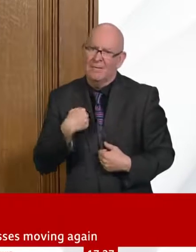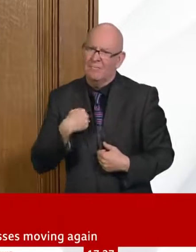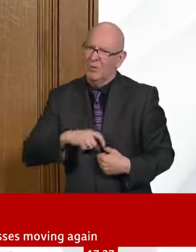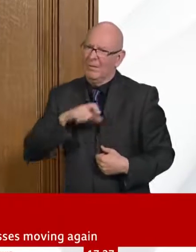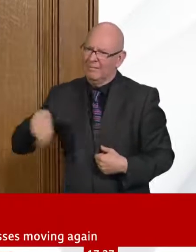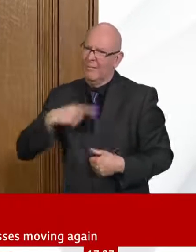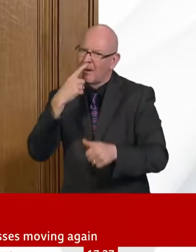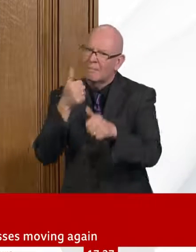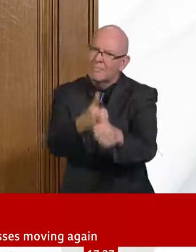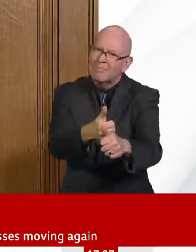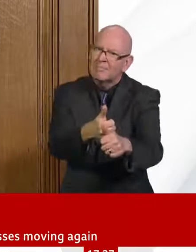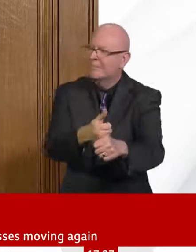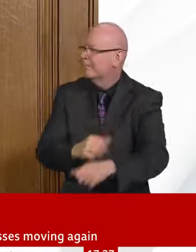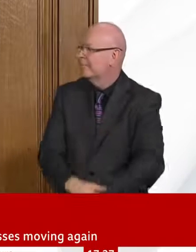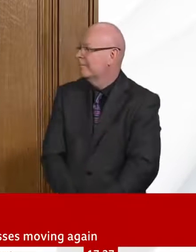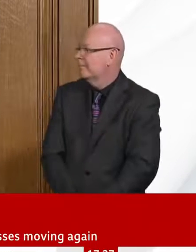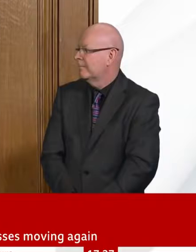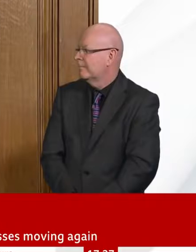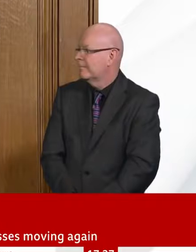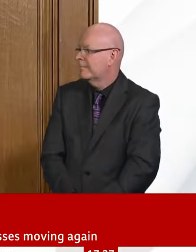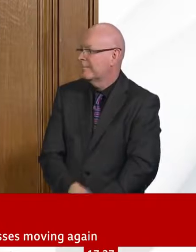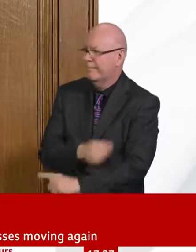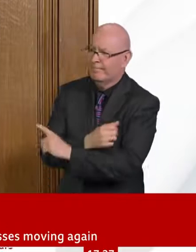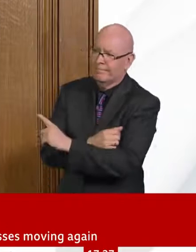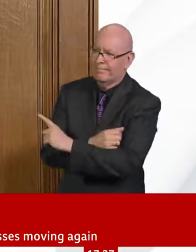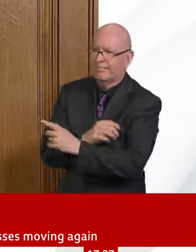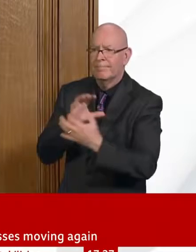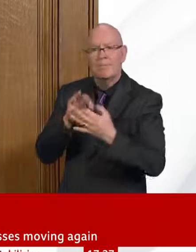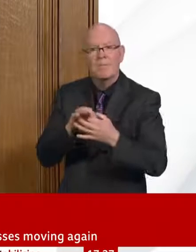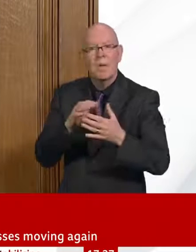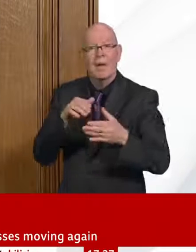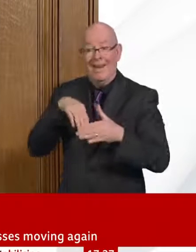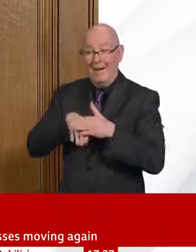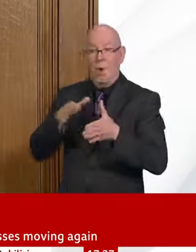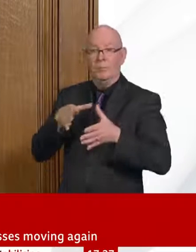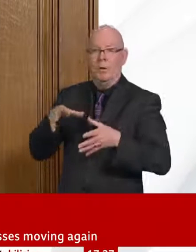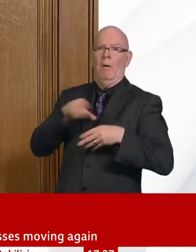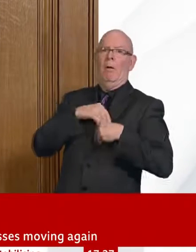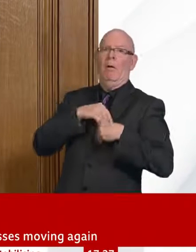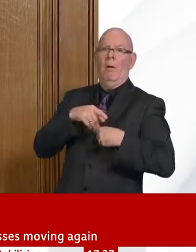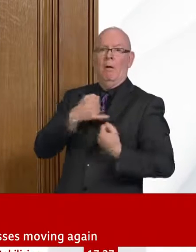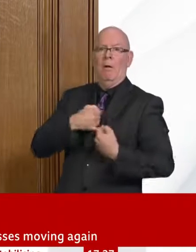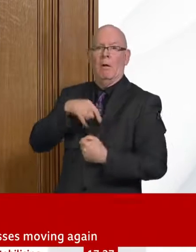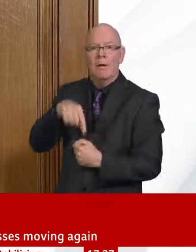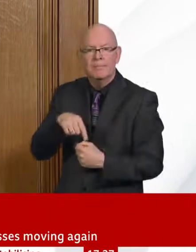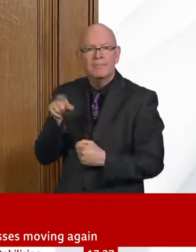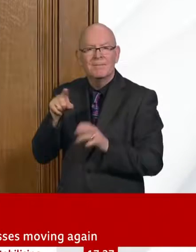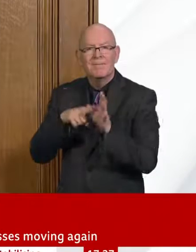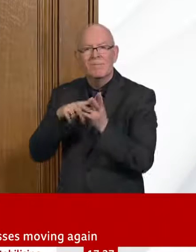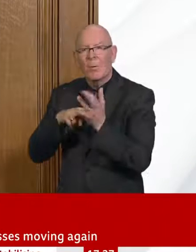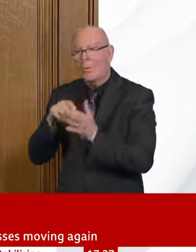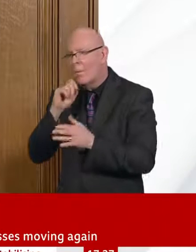do in normal times, and we absolutely do now. But we have a very strong record in the UK of managing hospital acquired infections.